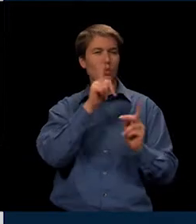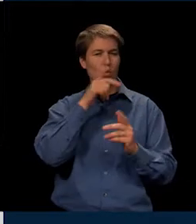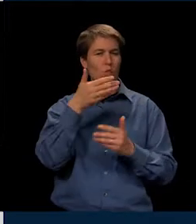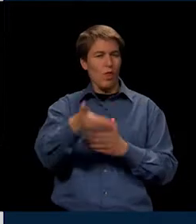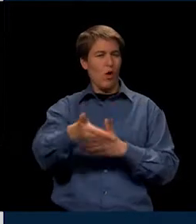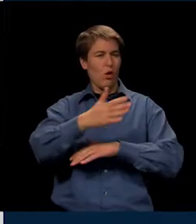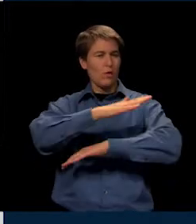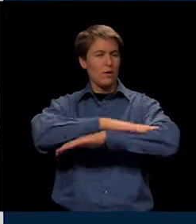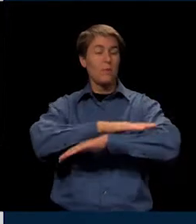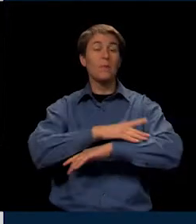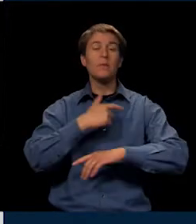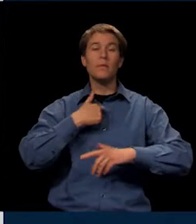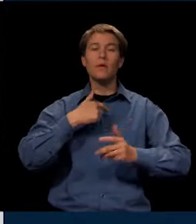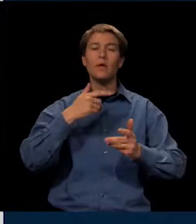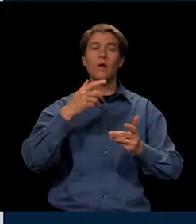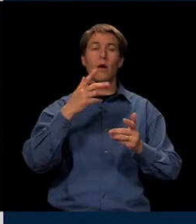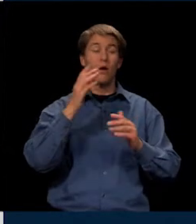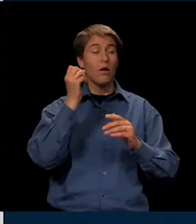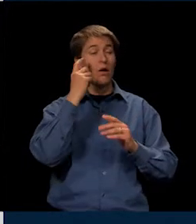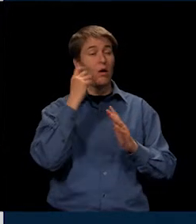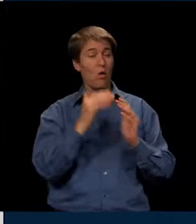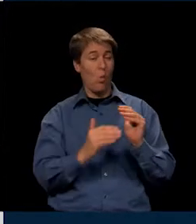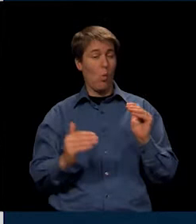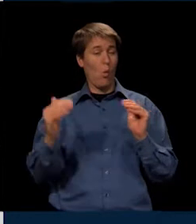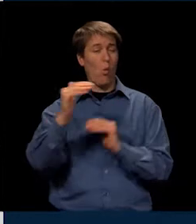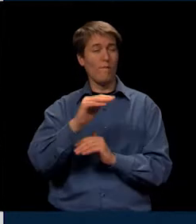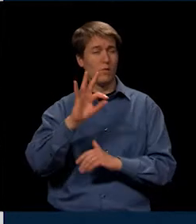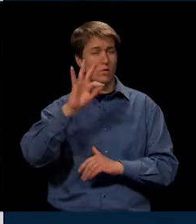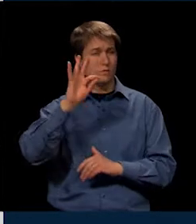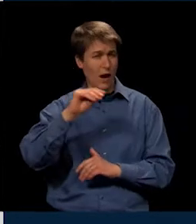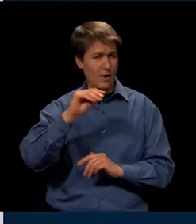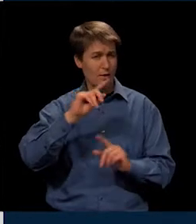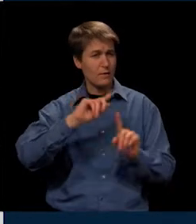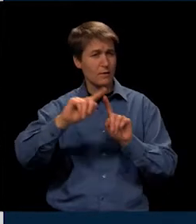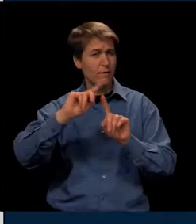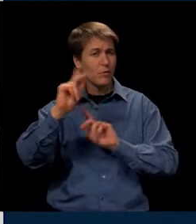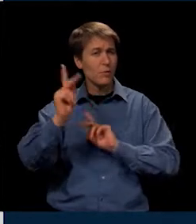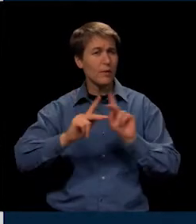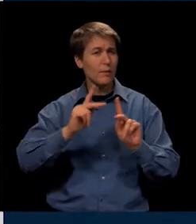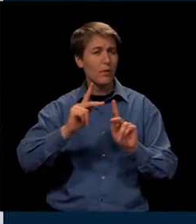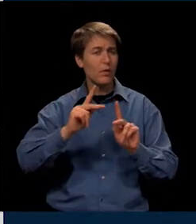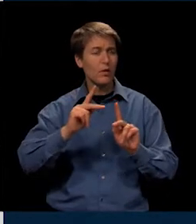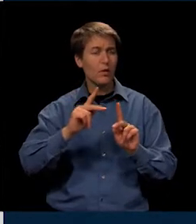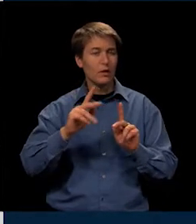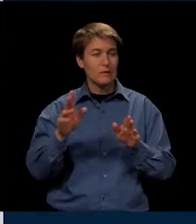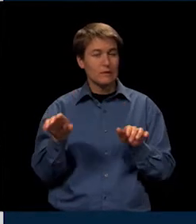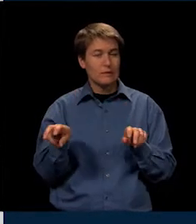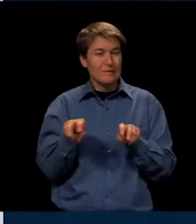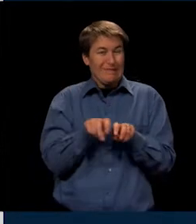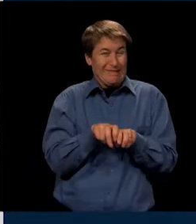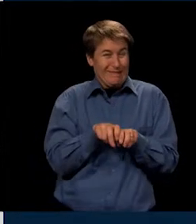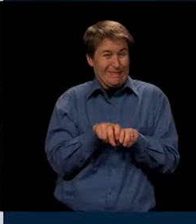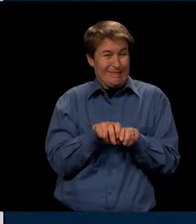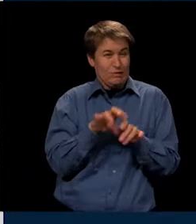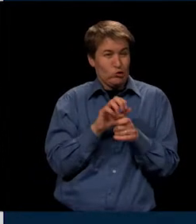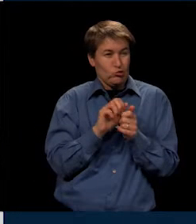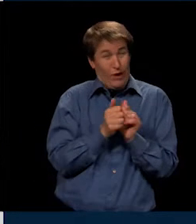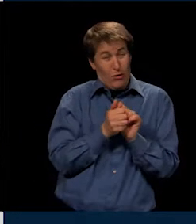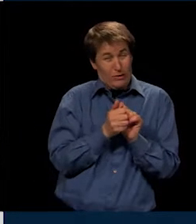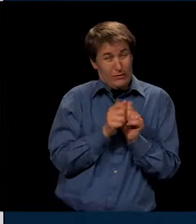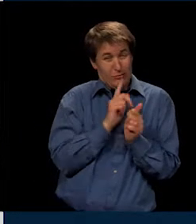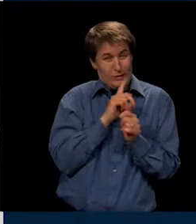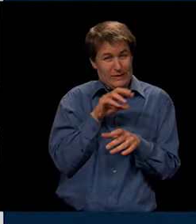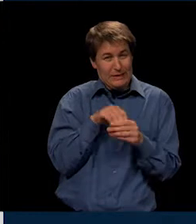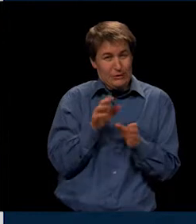want you to know that we had over 90 individuals sardined. I was going to say crowded. Crowded in this